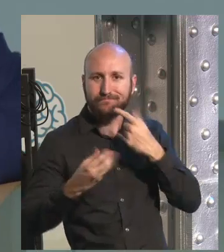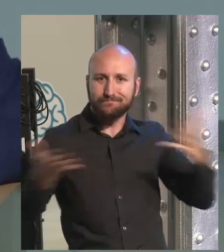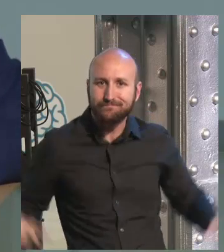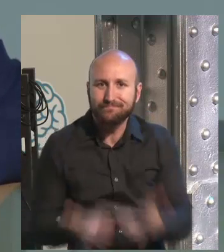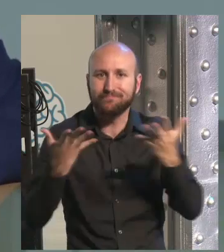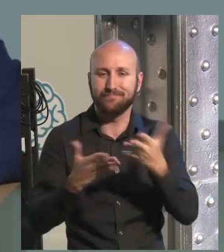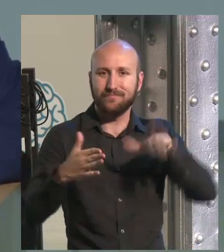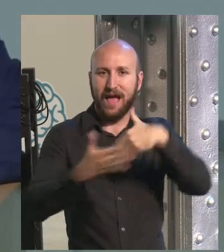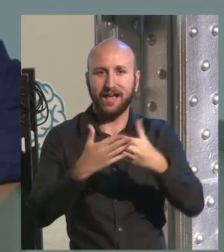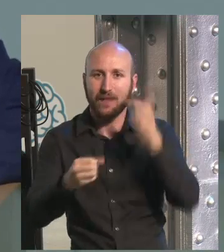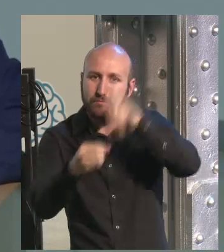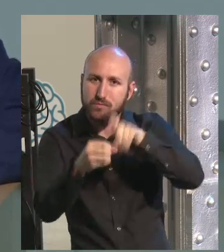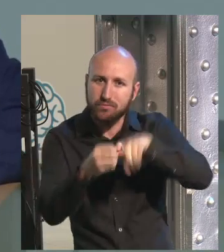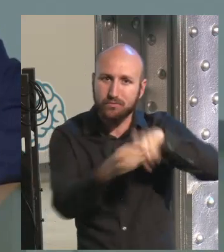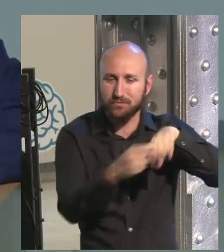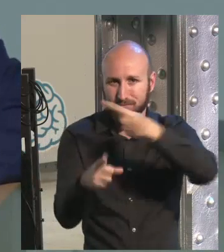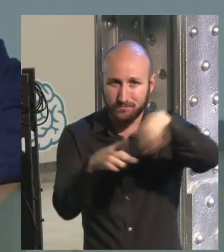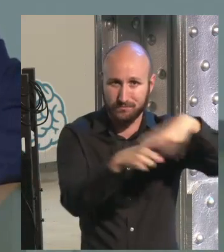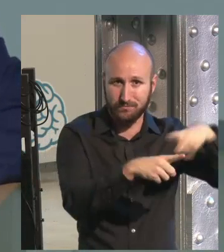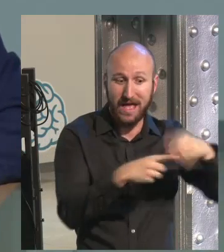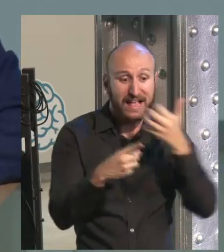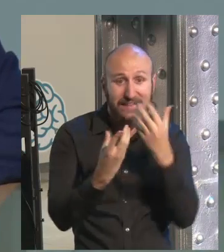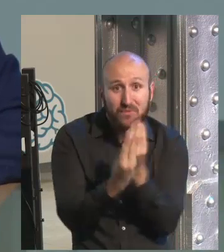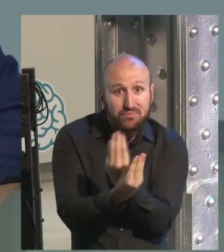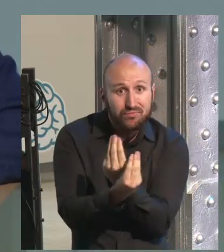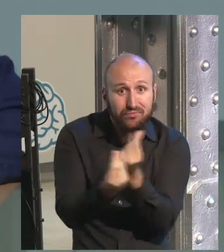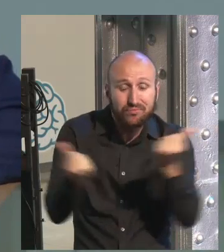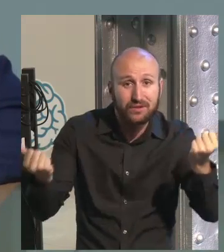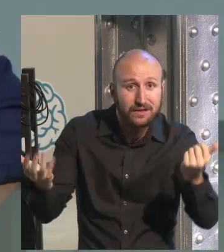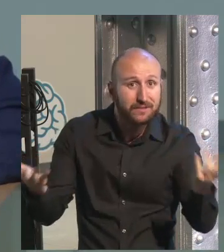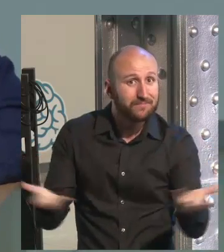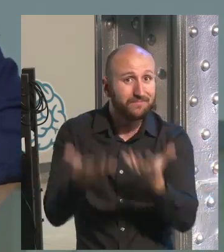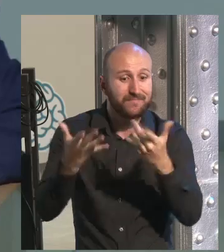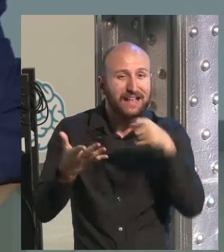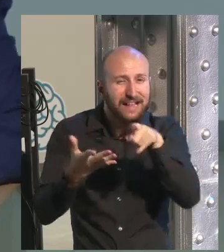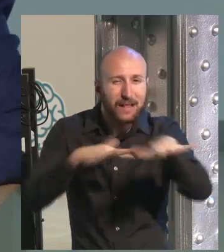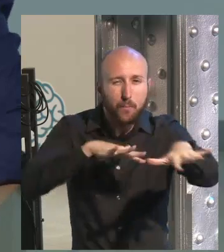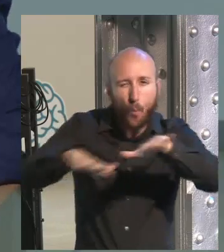things. Without that, everything dissolves.